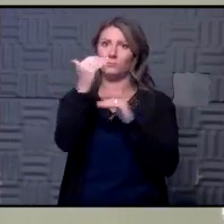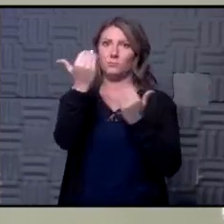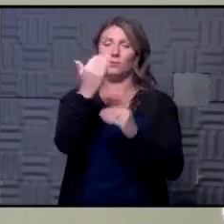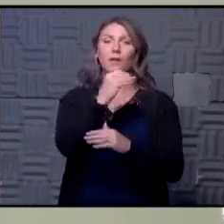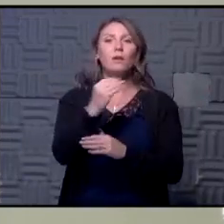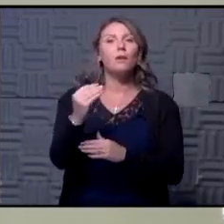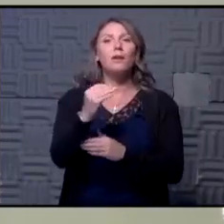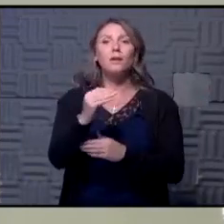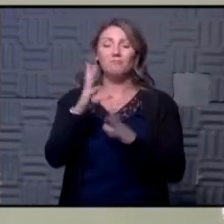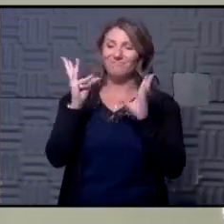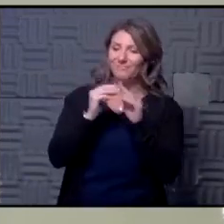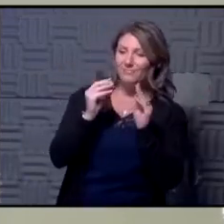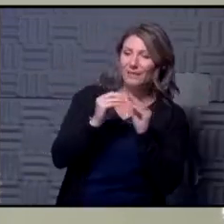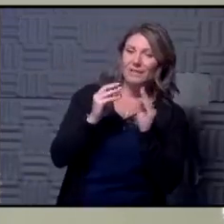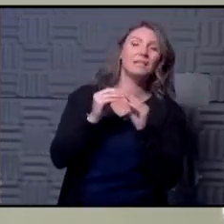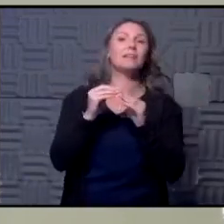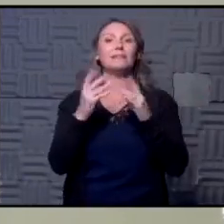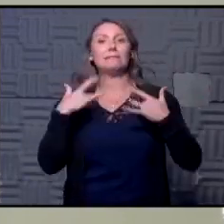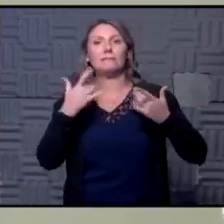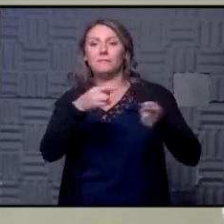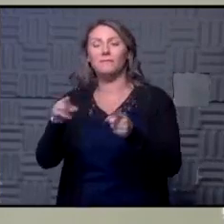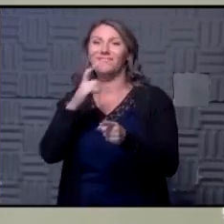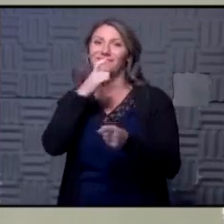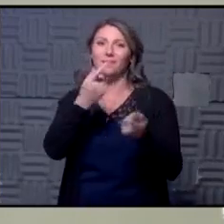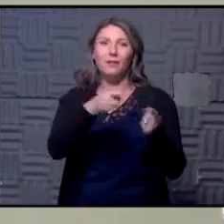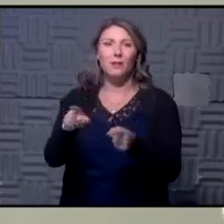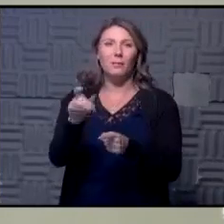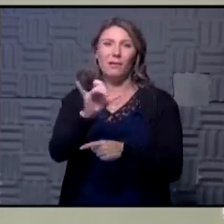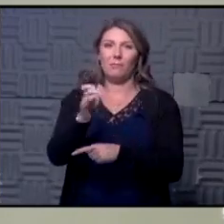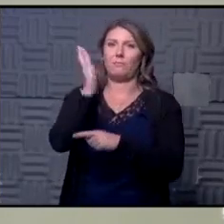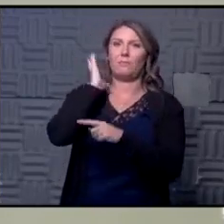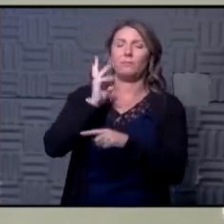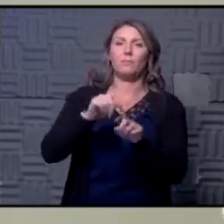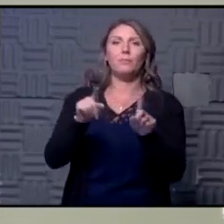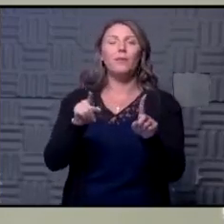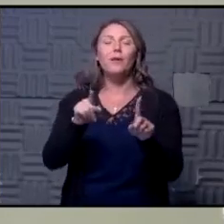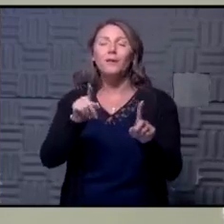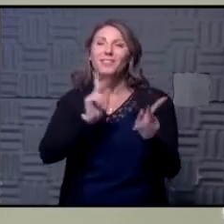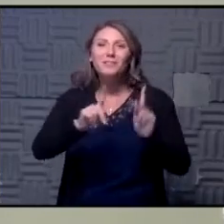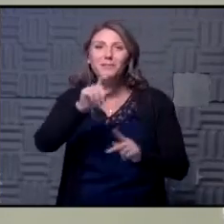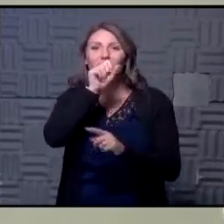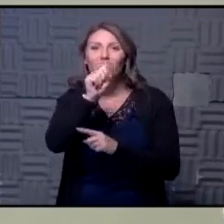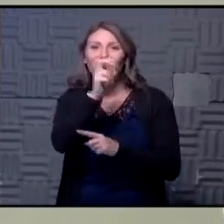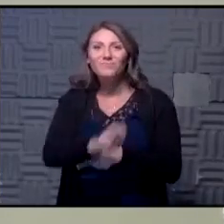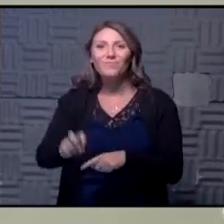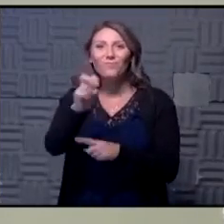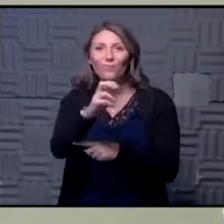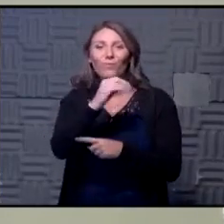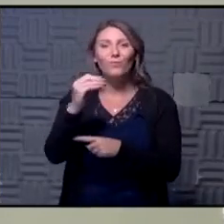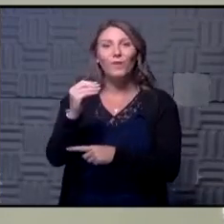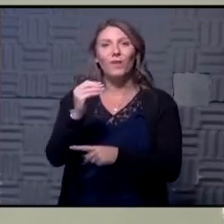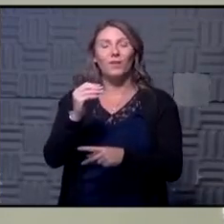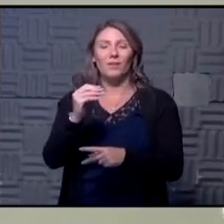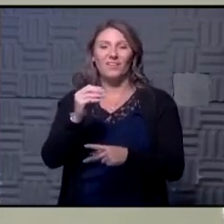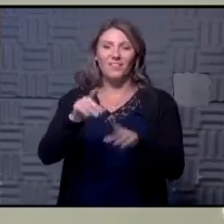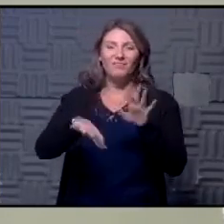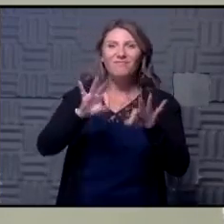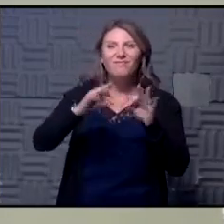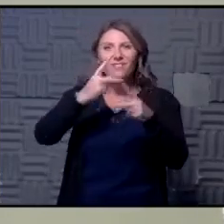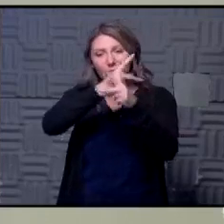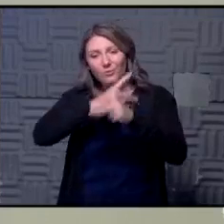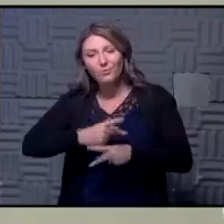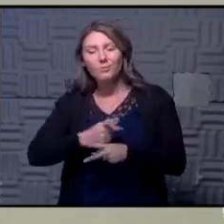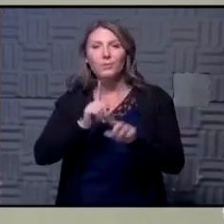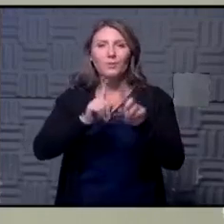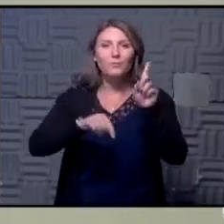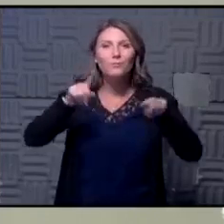conventions aren't happening as they used to but but people love to travel and and so people are finding different ways to travel where they